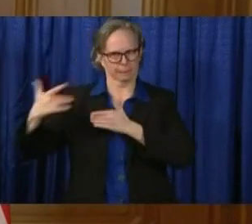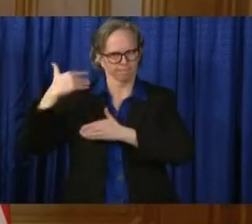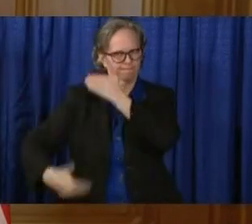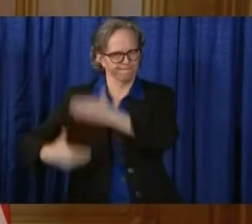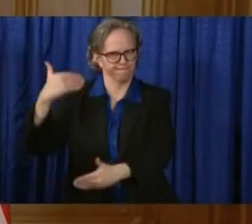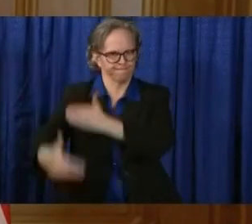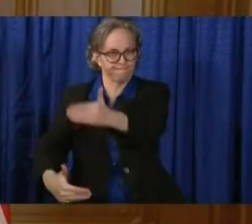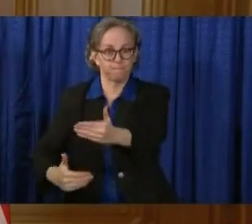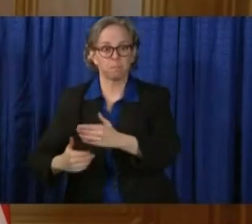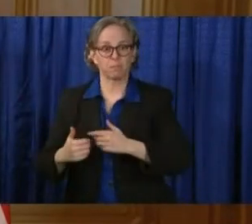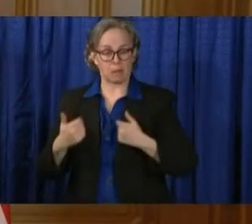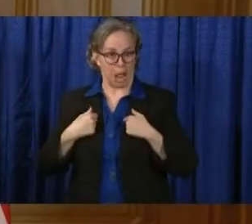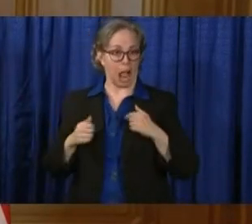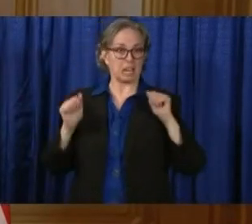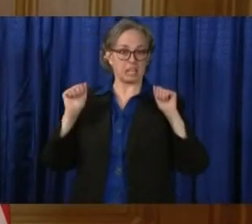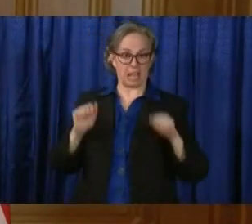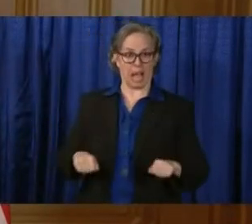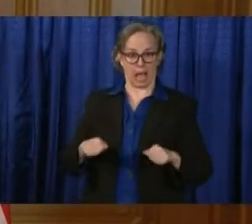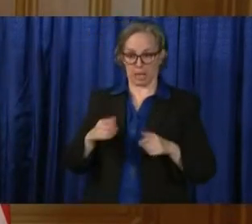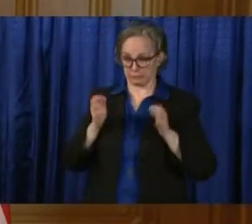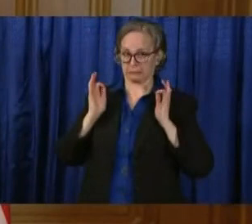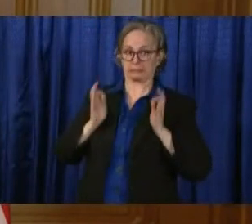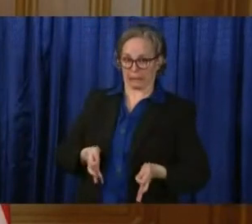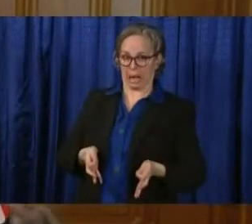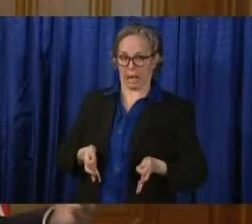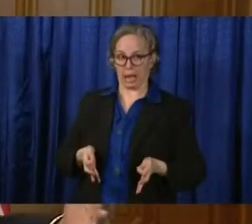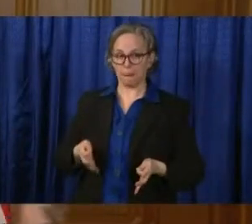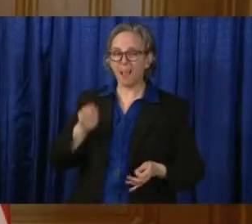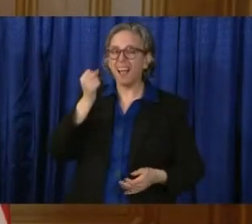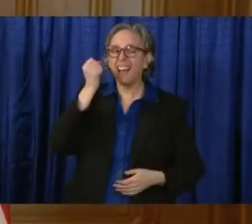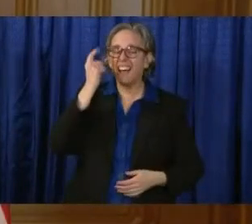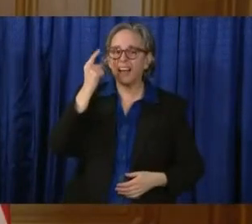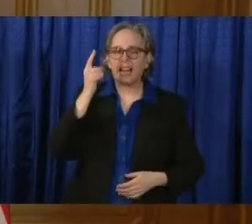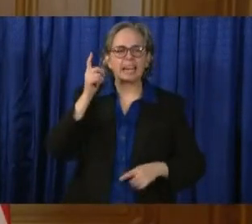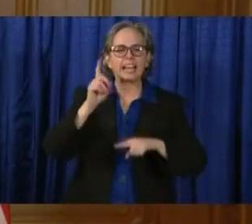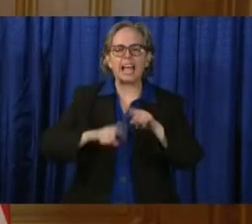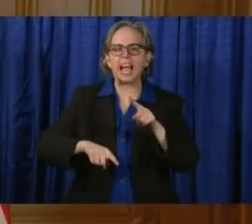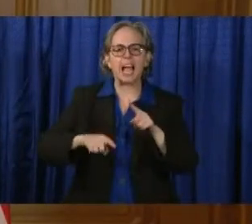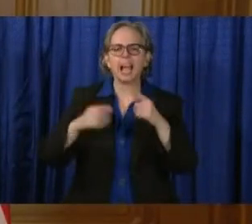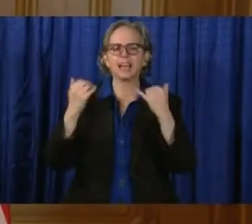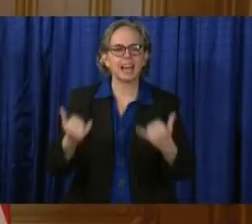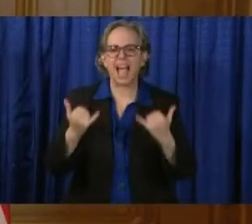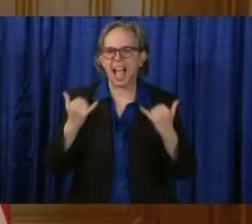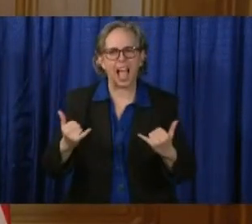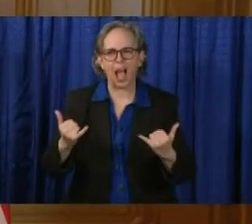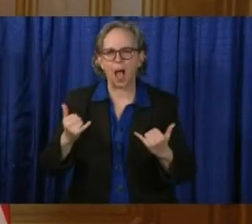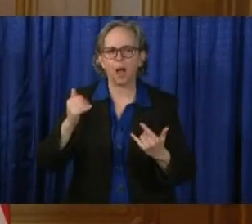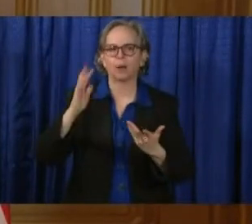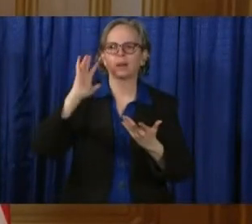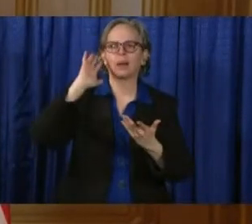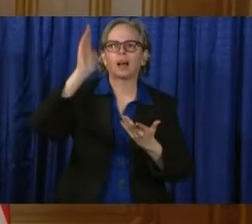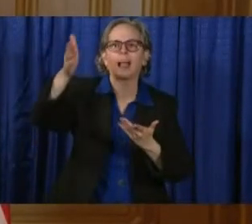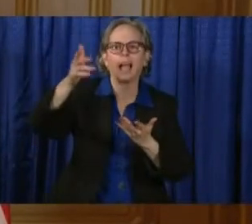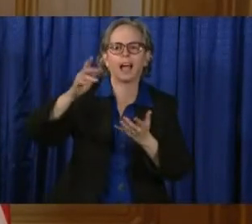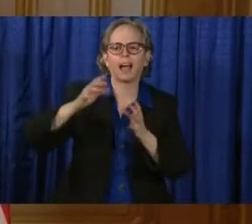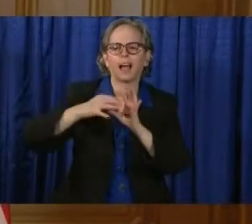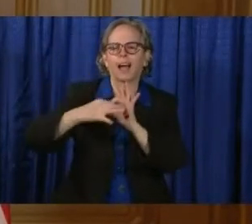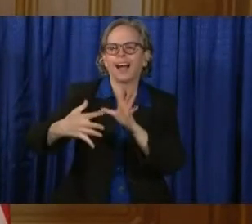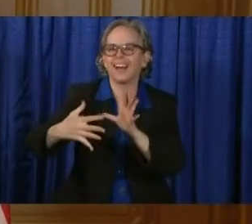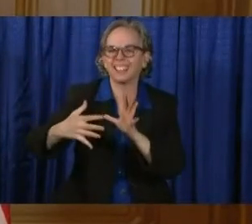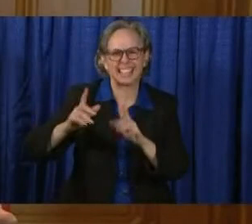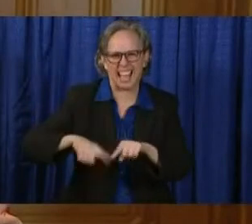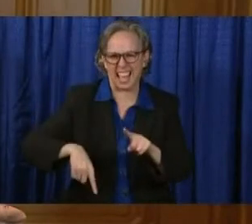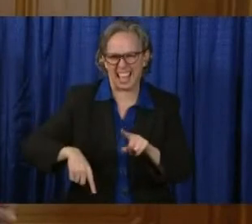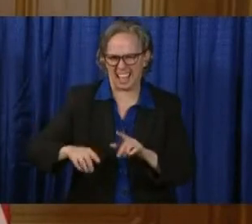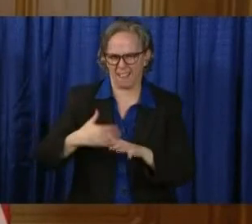But I can't make that decision right now. That pushes out. There's a couple cases. If a case is already to me and has gone through all